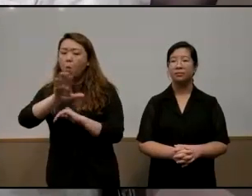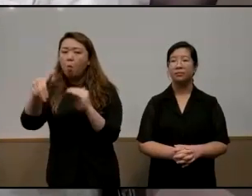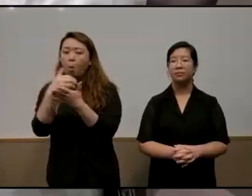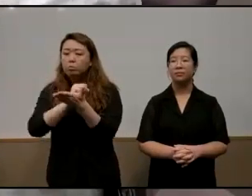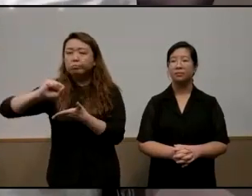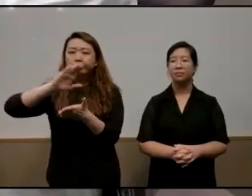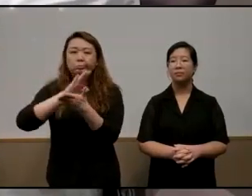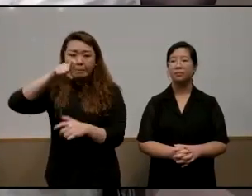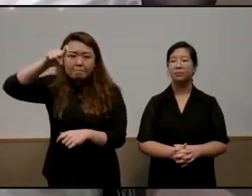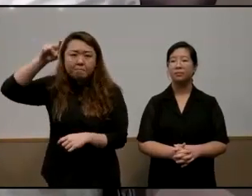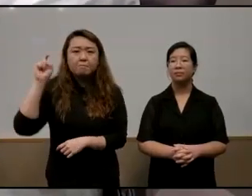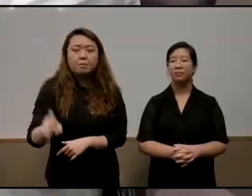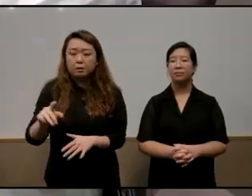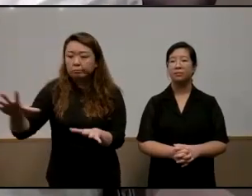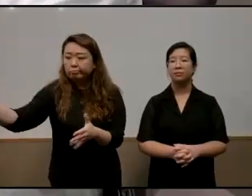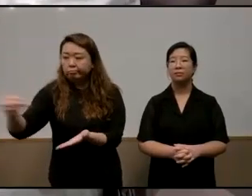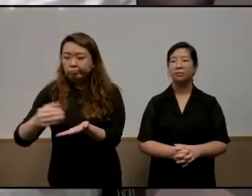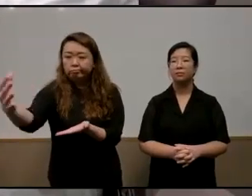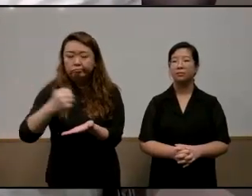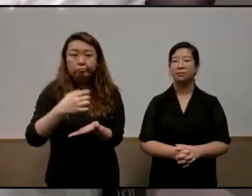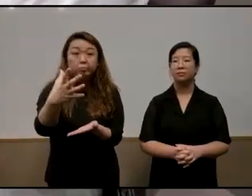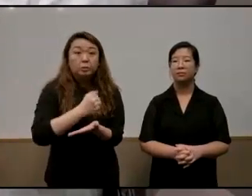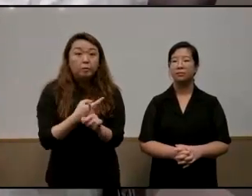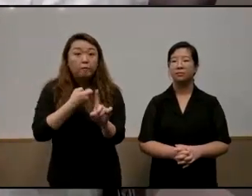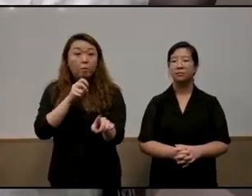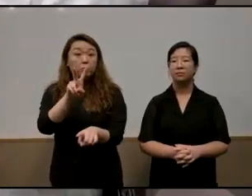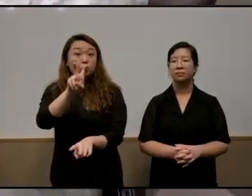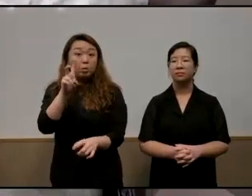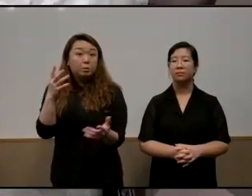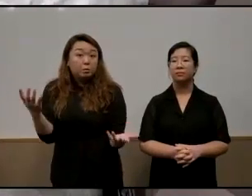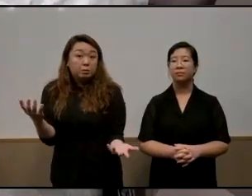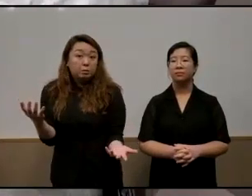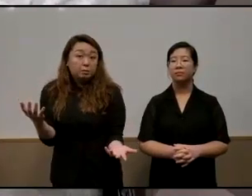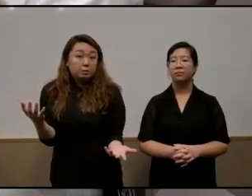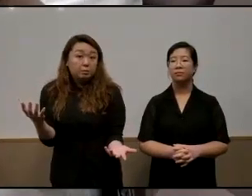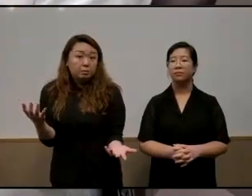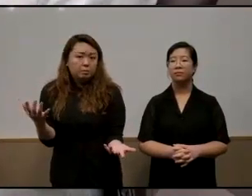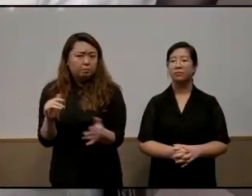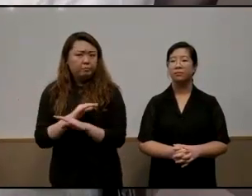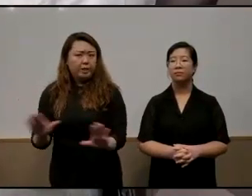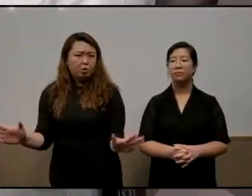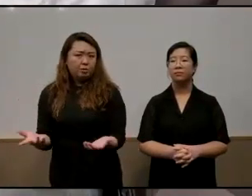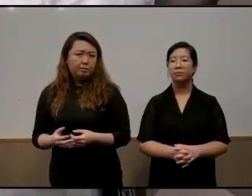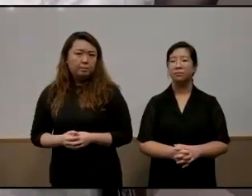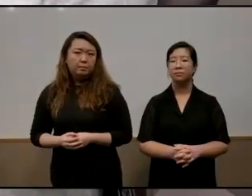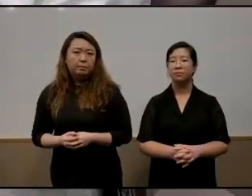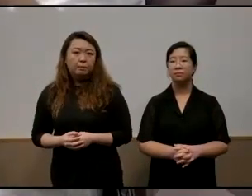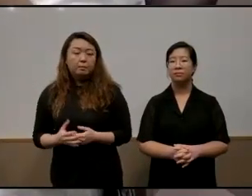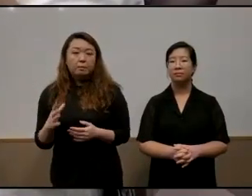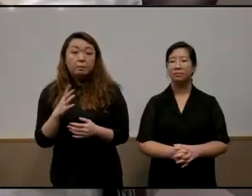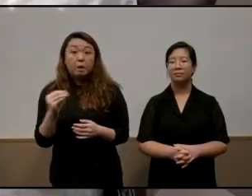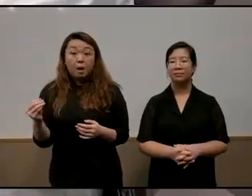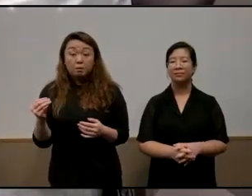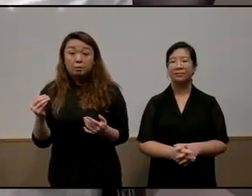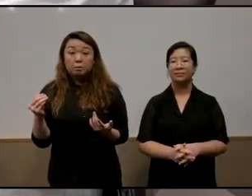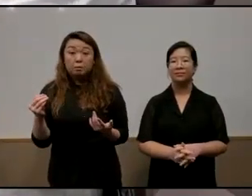schools be required to take in students from 200 that's it and you